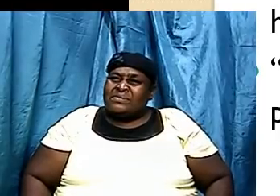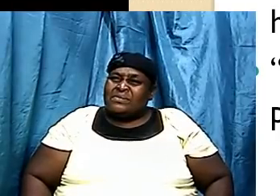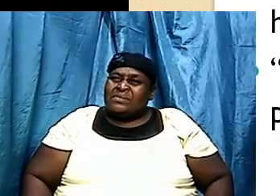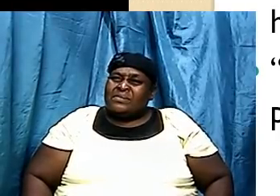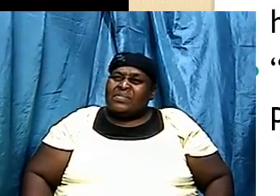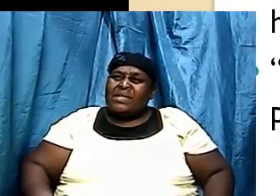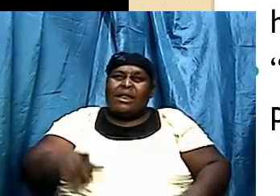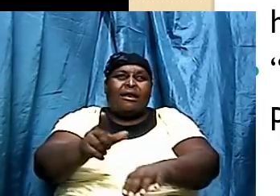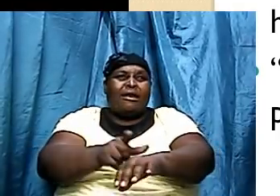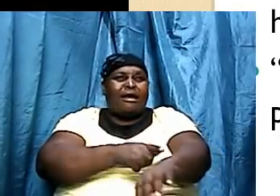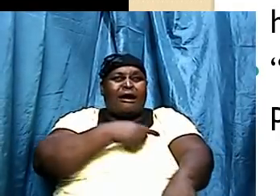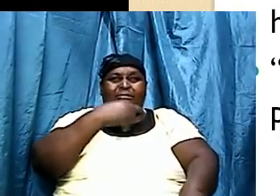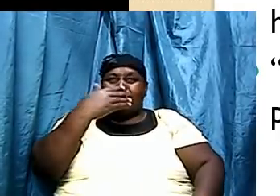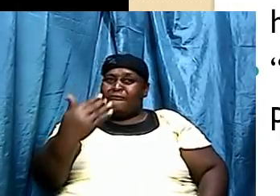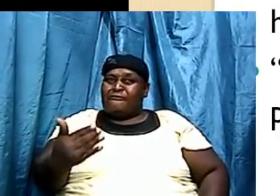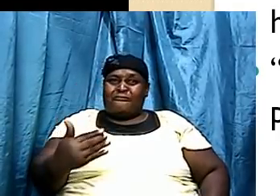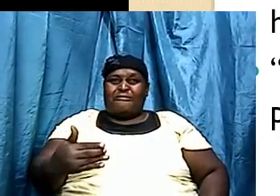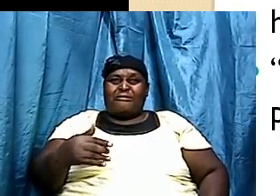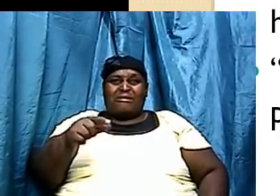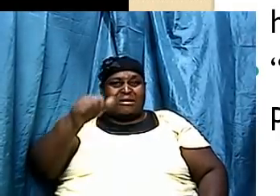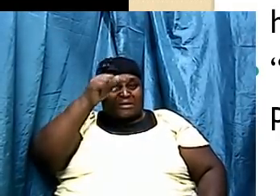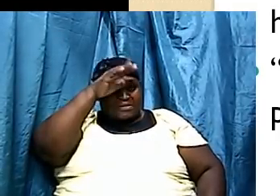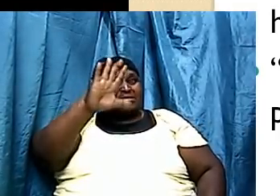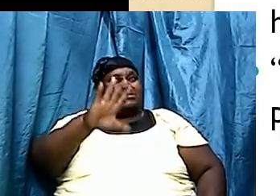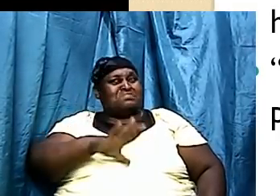long before this other guy